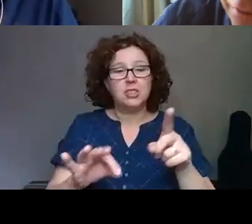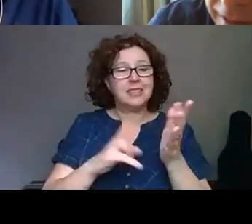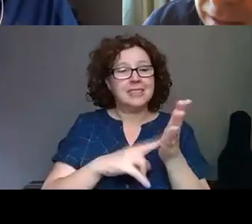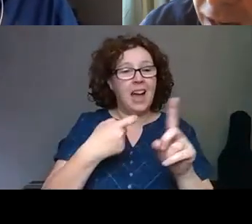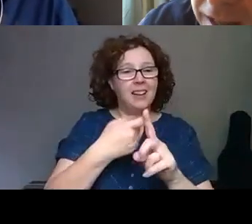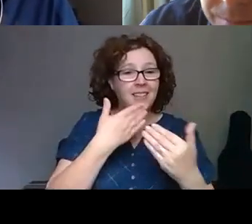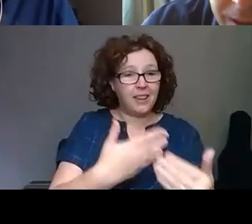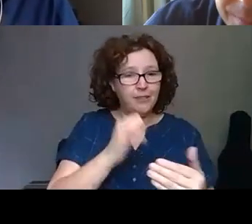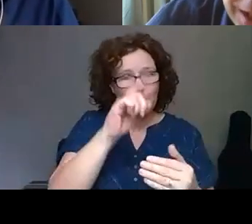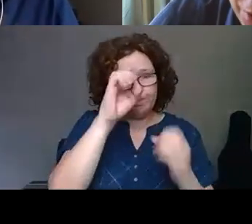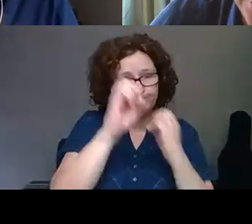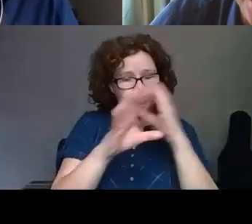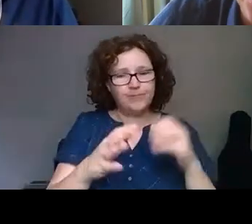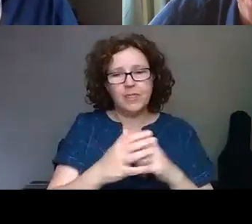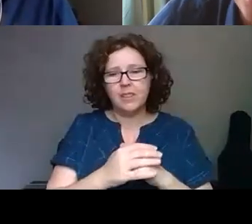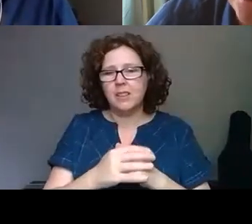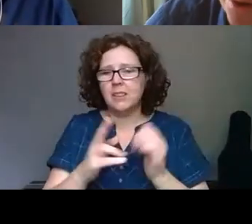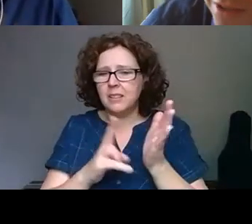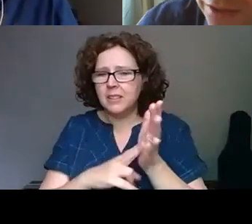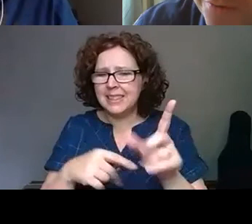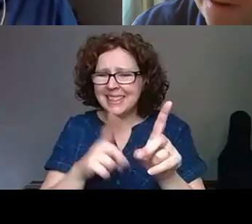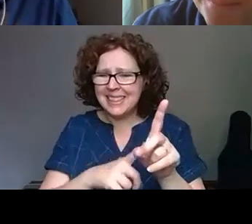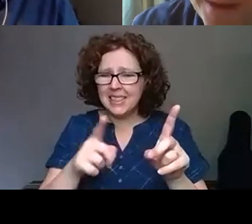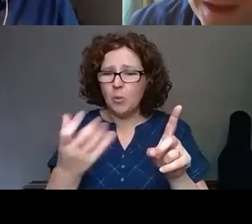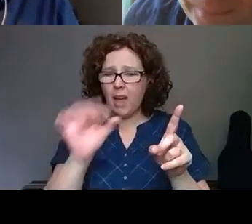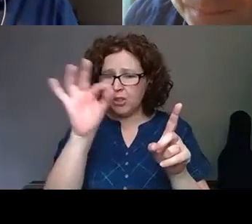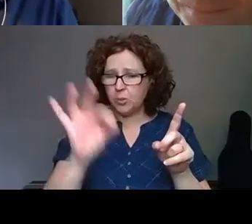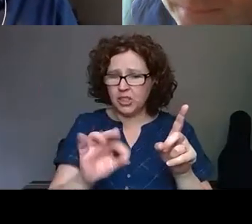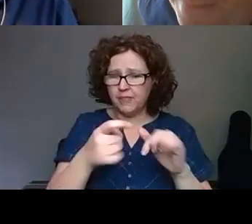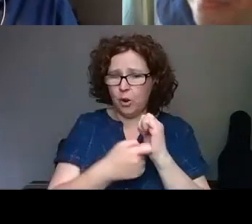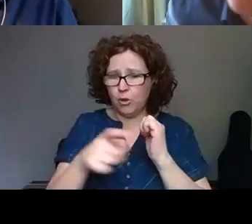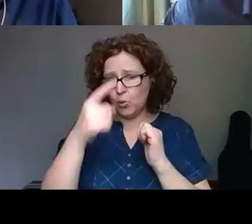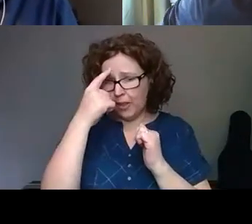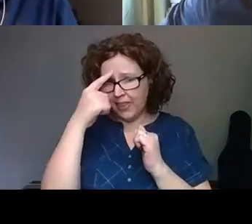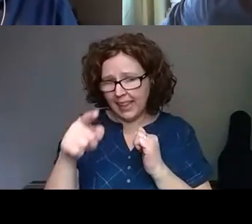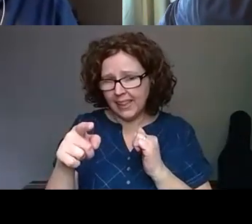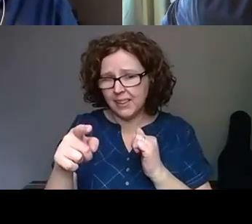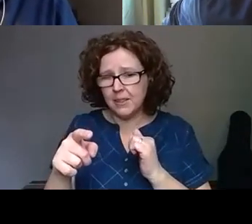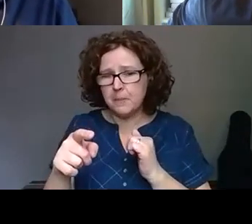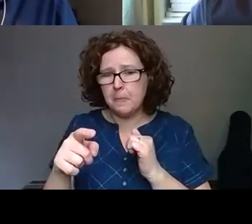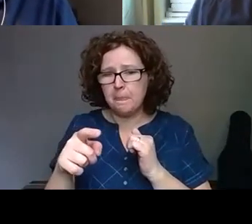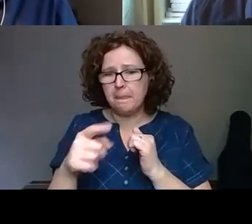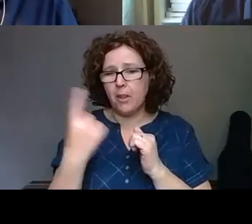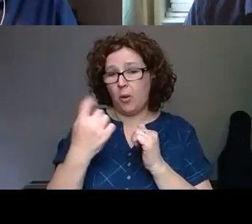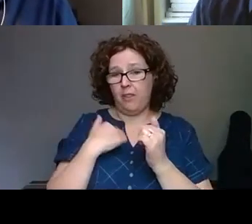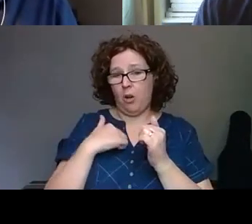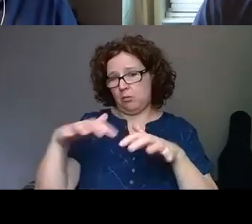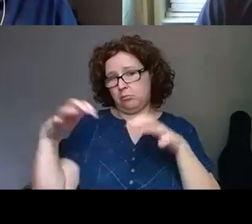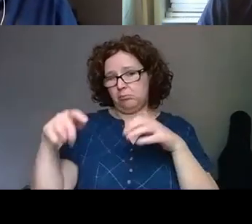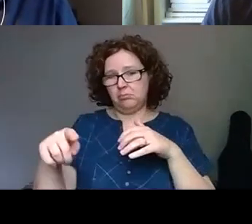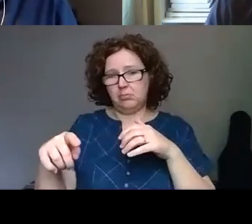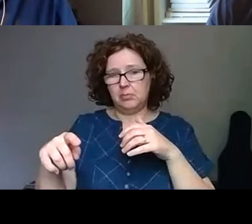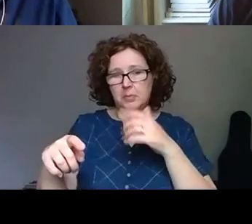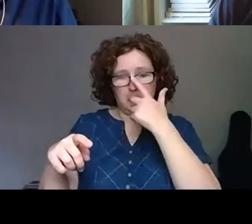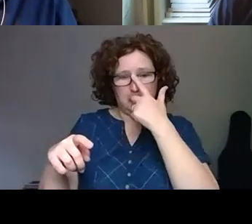Nikita, I wonder if I can come come to you, if that's all right. We've got a question from one of our participants from